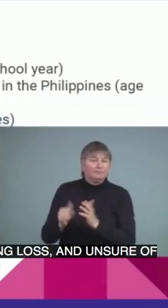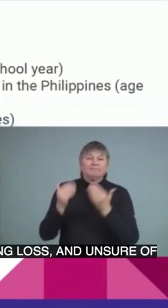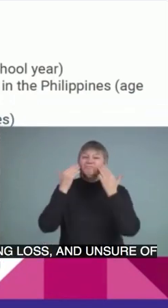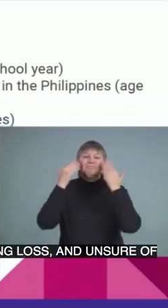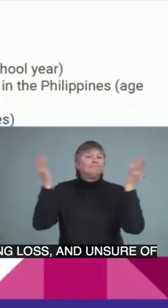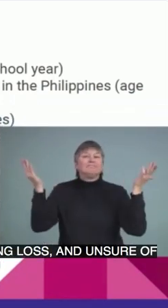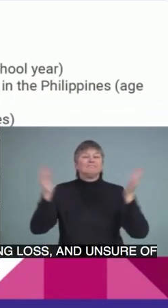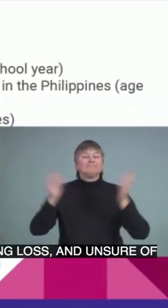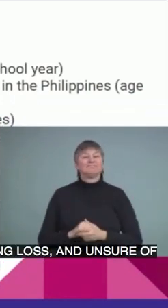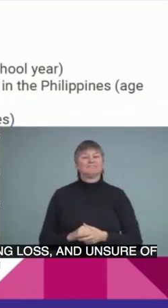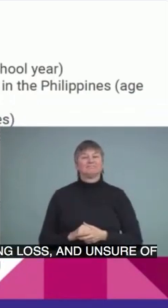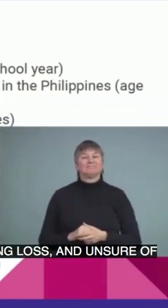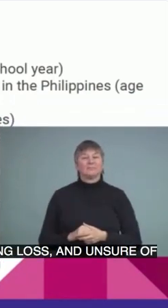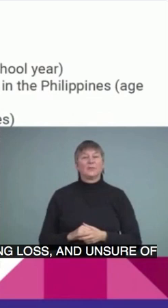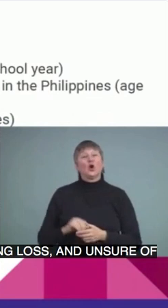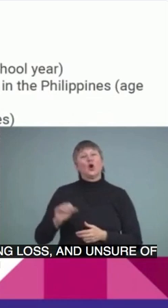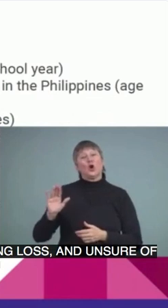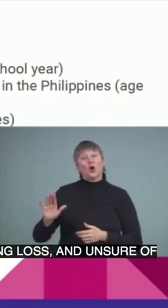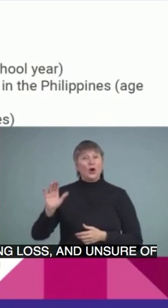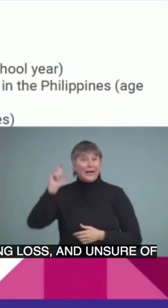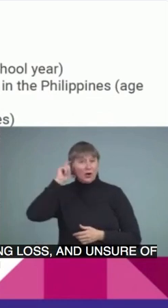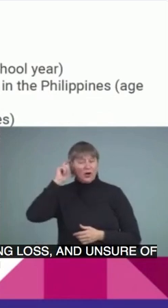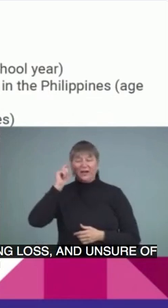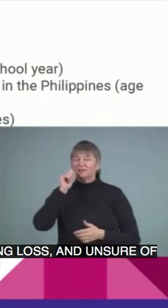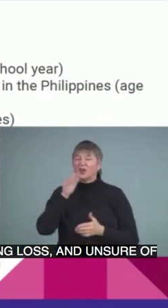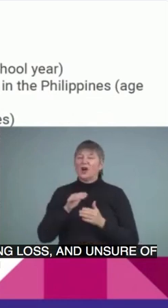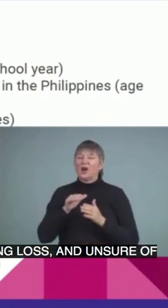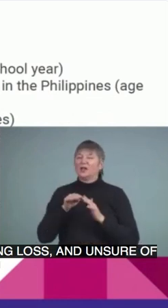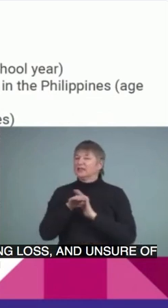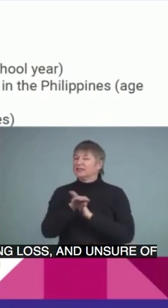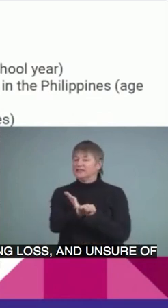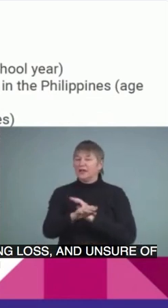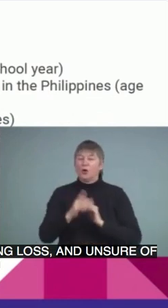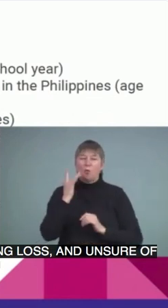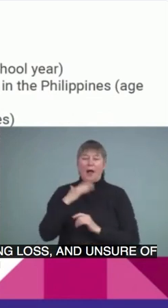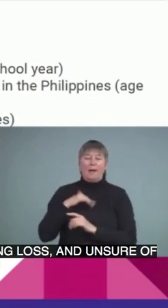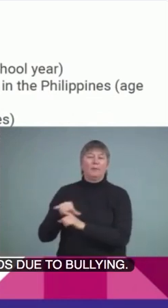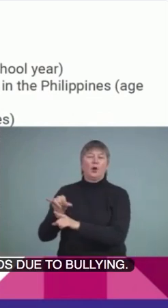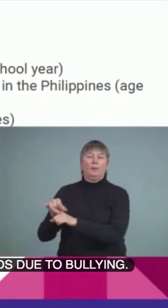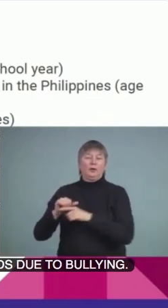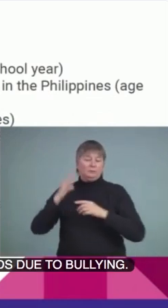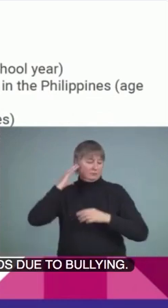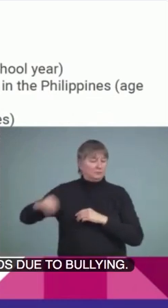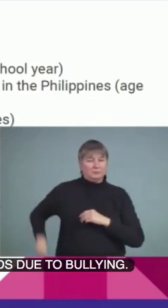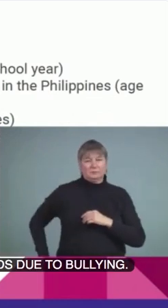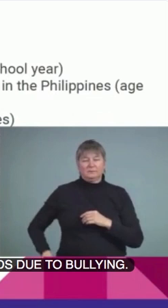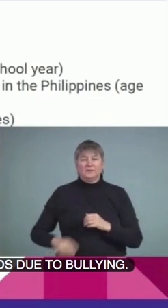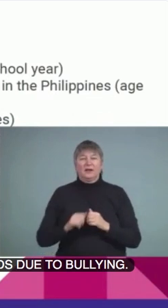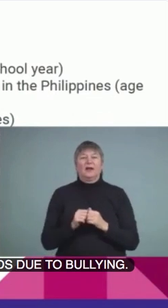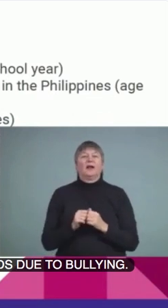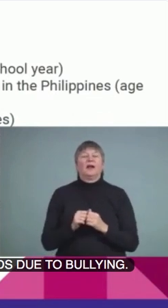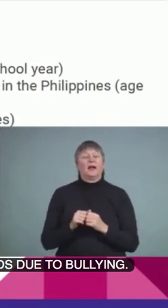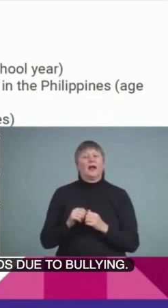inconsistent user of her hearing aids due to bullying. She arrived to Canada